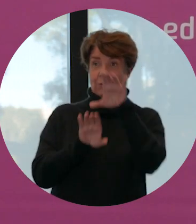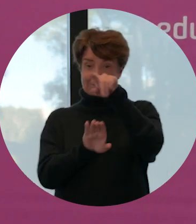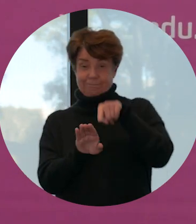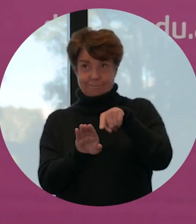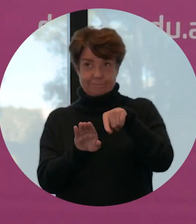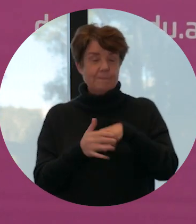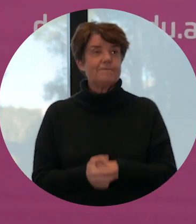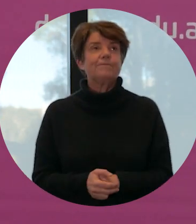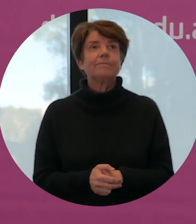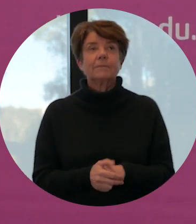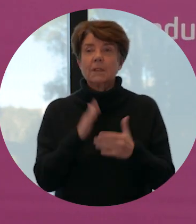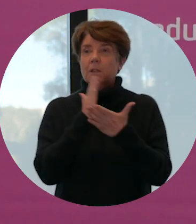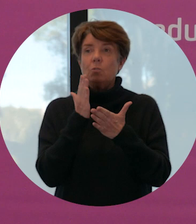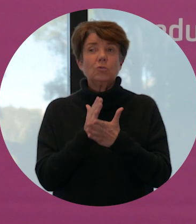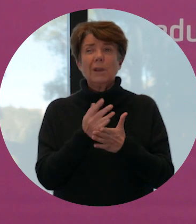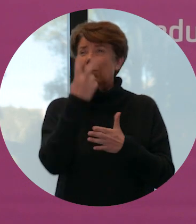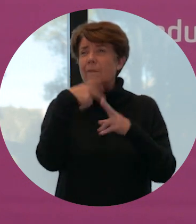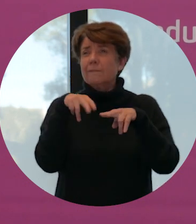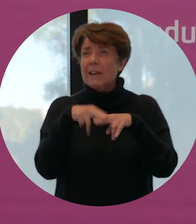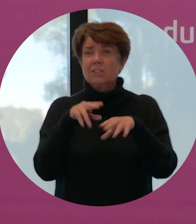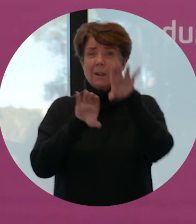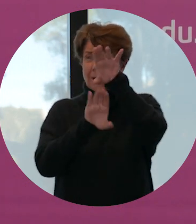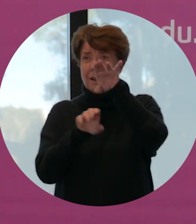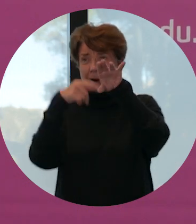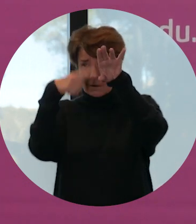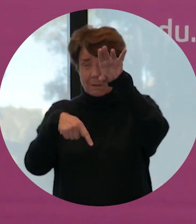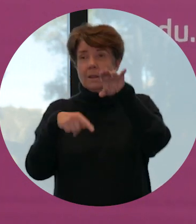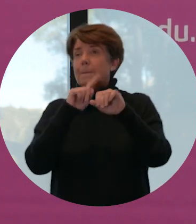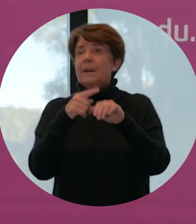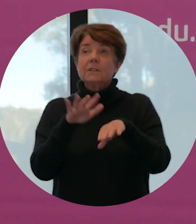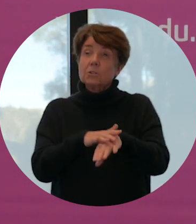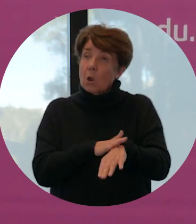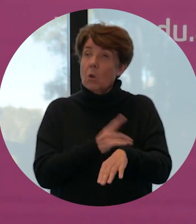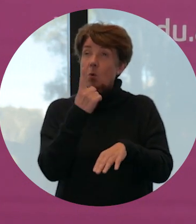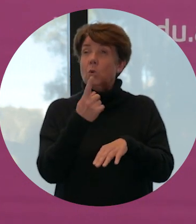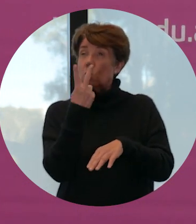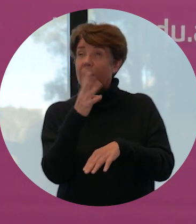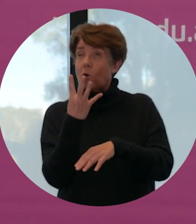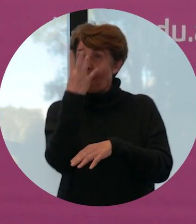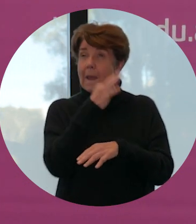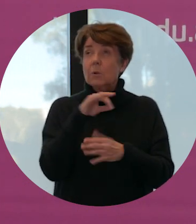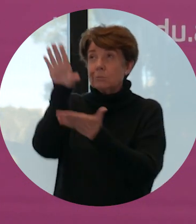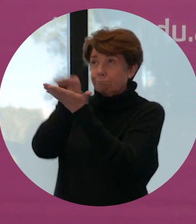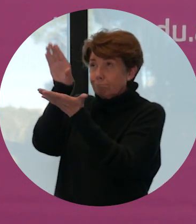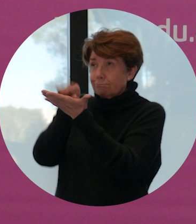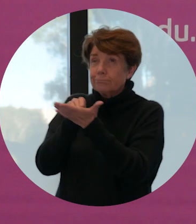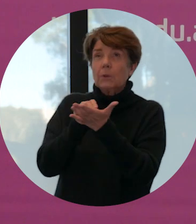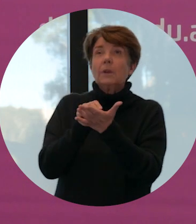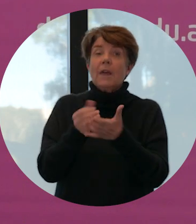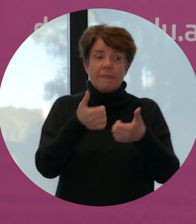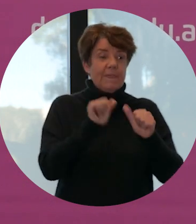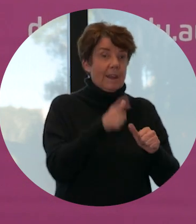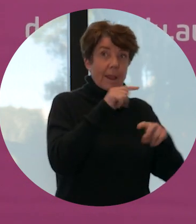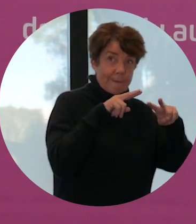Not only are they extremely outdated, they're also incredibly slow and take a full day to collect samples that then need to be manually analyzed.